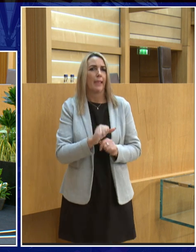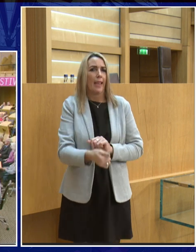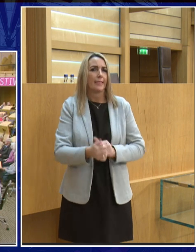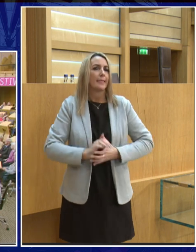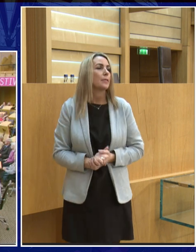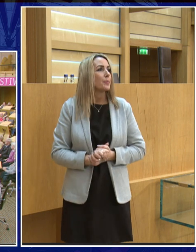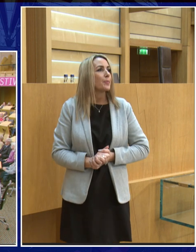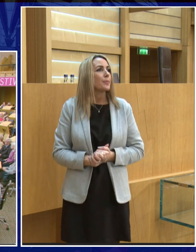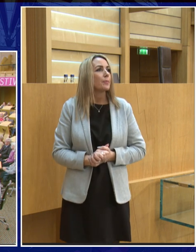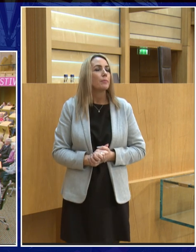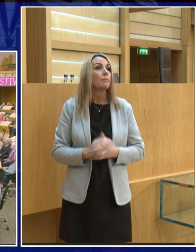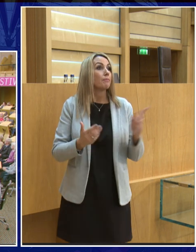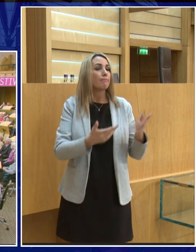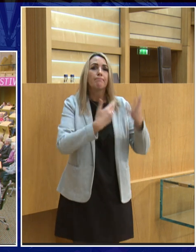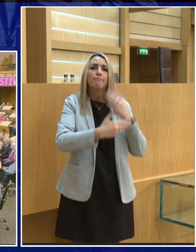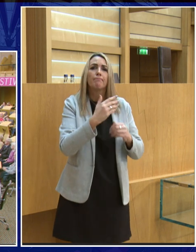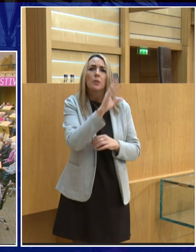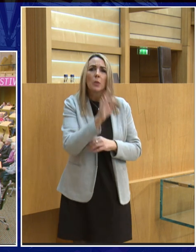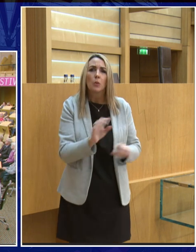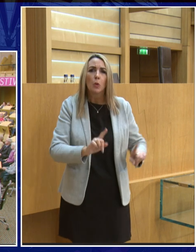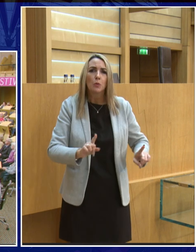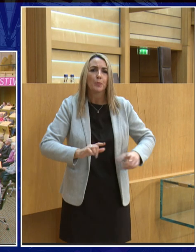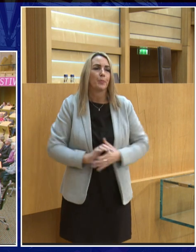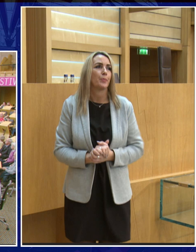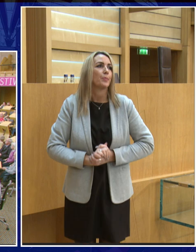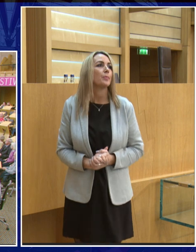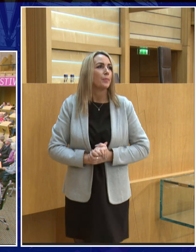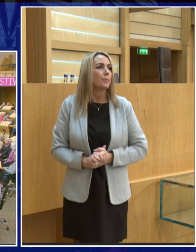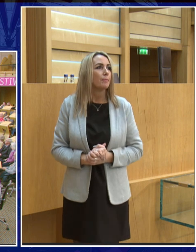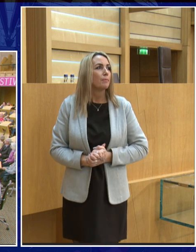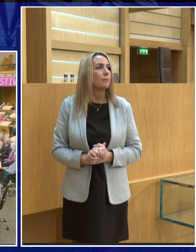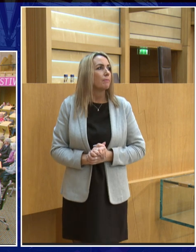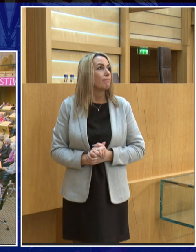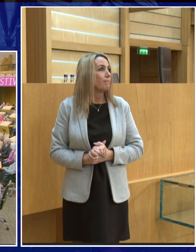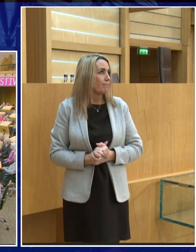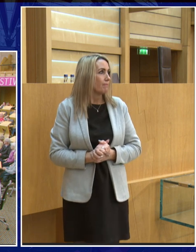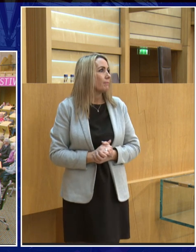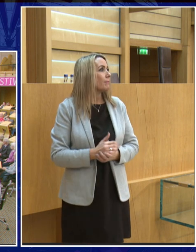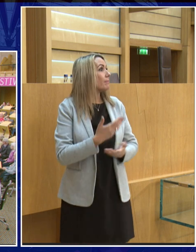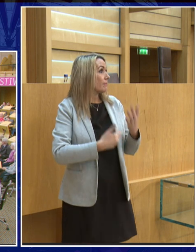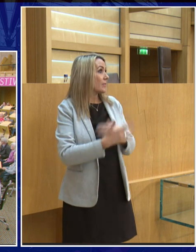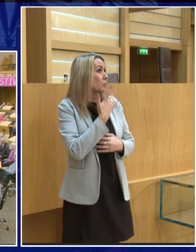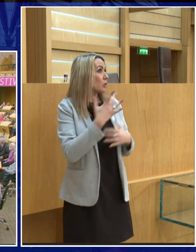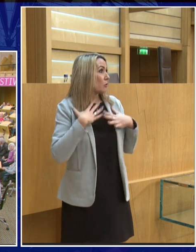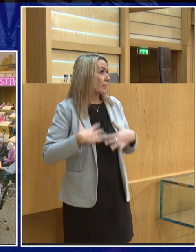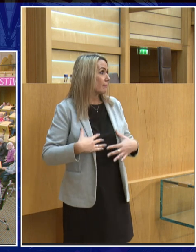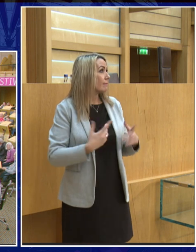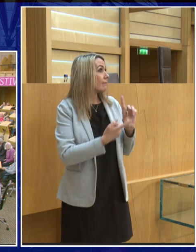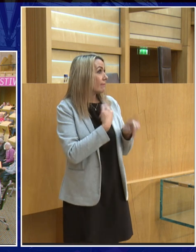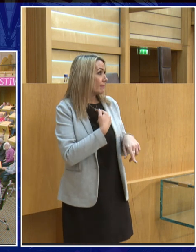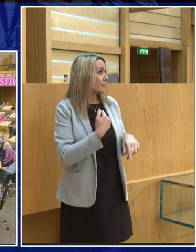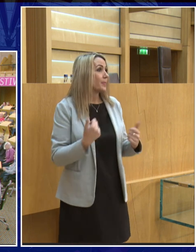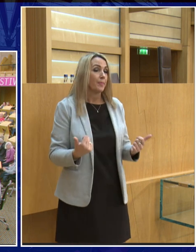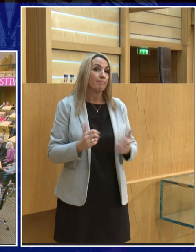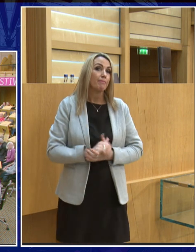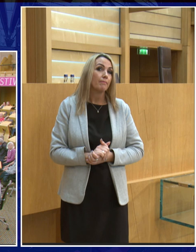okay actually would you want to tell me your question why don't you let this out if you want to ask your question wait till the red that's in grey in the middle here I'm pointing can